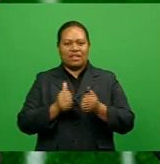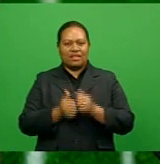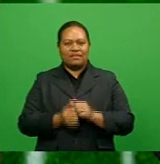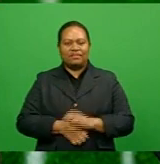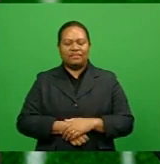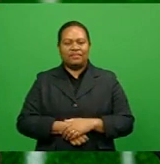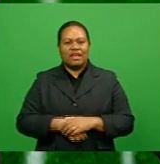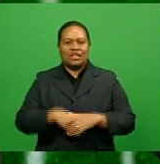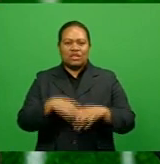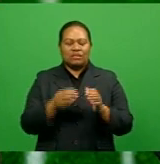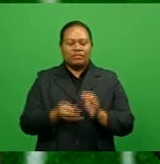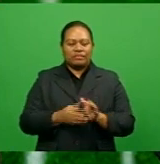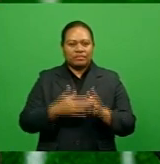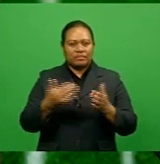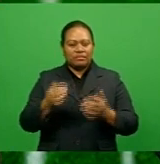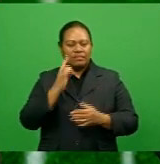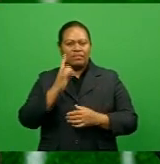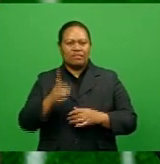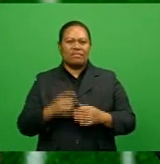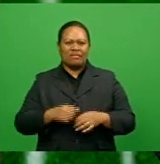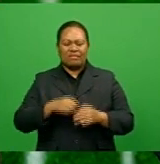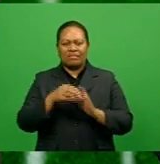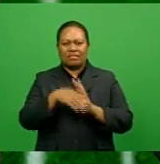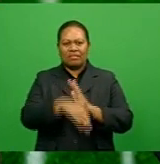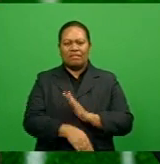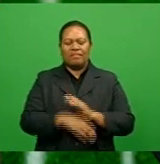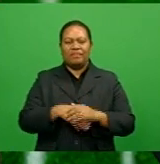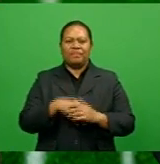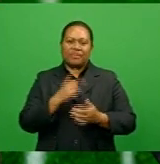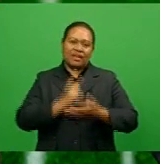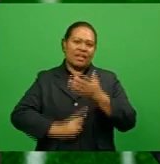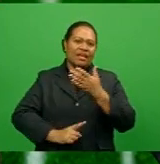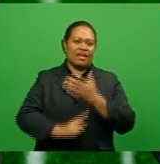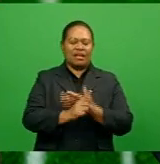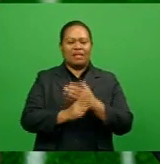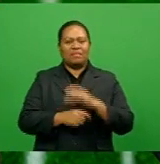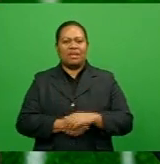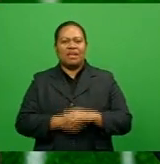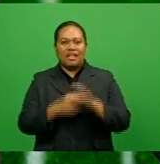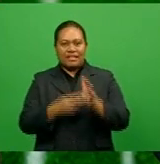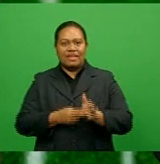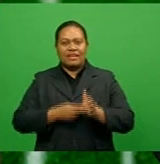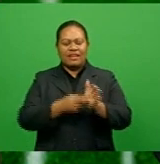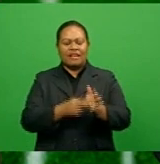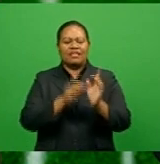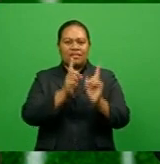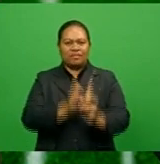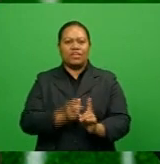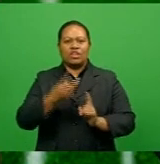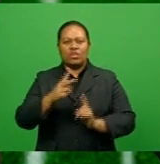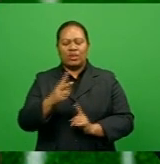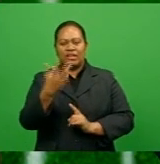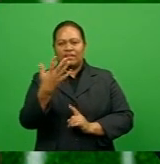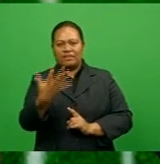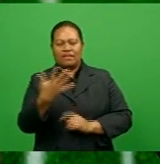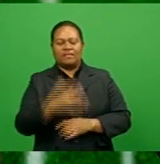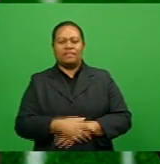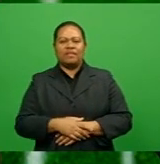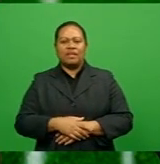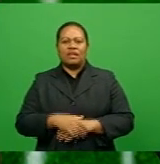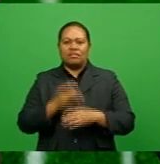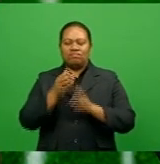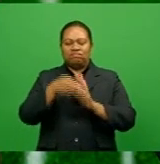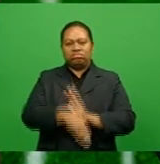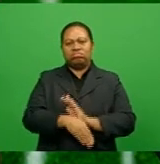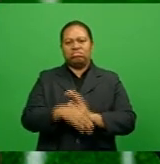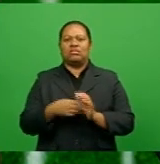team will be out to restore lost glory at the Quartz Inter-District Championship. The Jet Setters came close in 2015 but lost 2-0 to